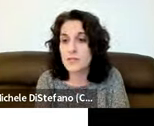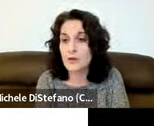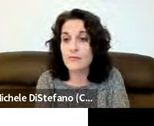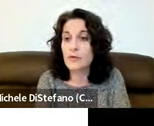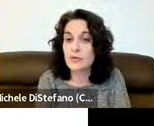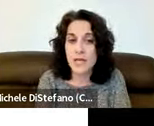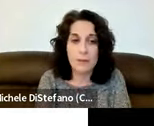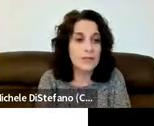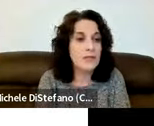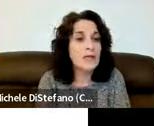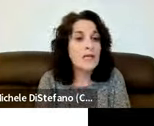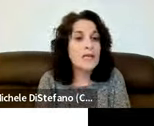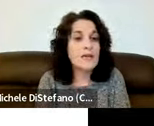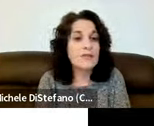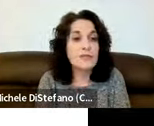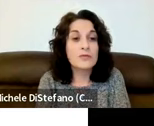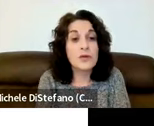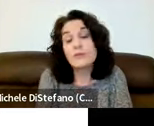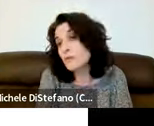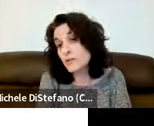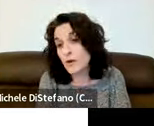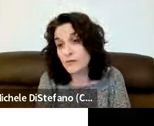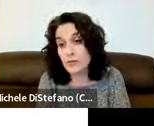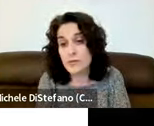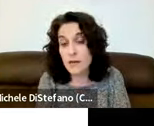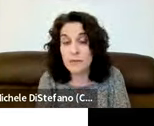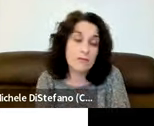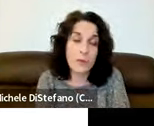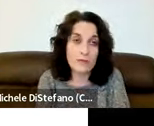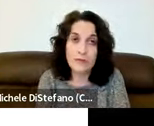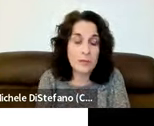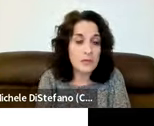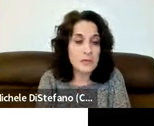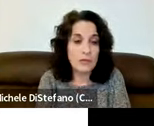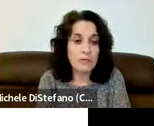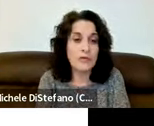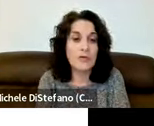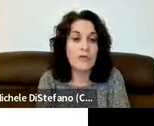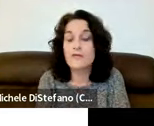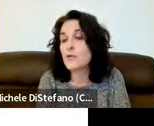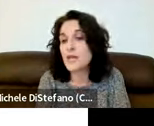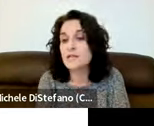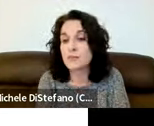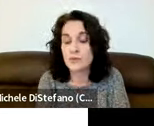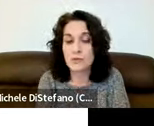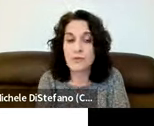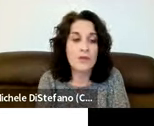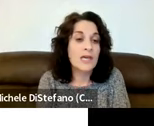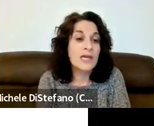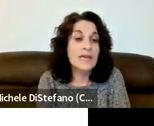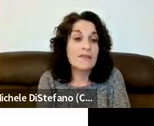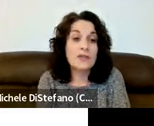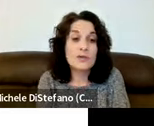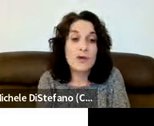in a smartphone or tablet if you don't own a smartphone or tablet quite a few people don't if you don't own a phone that has bluetooth